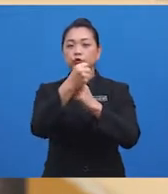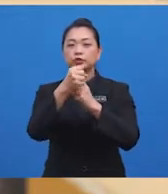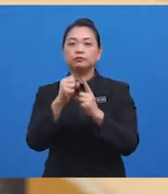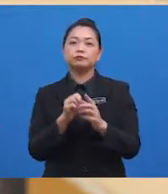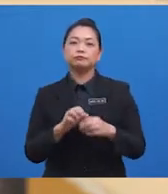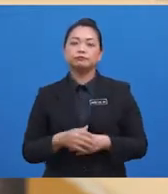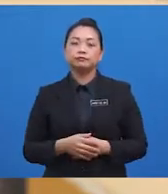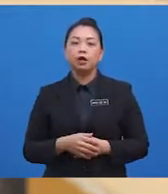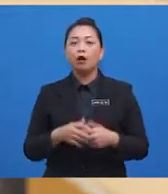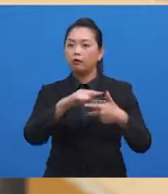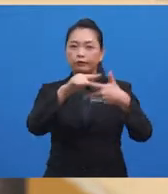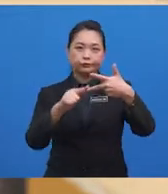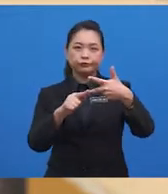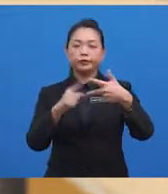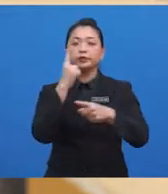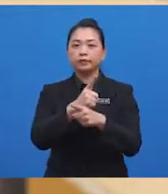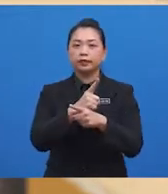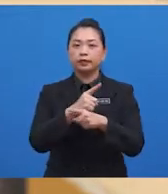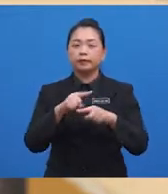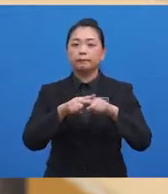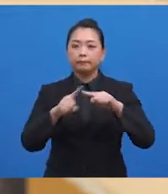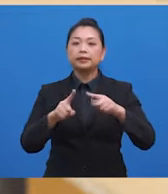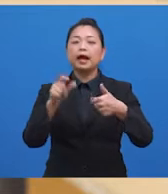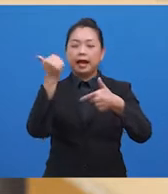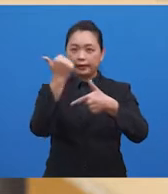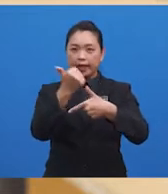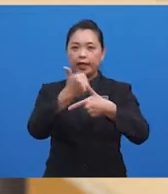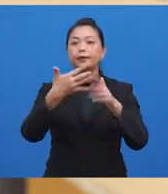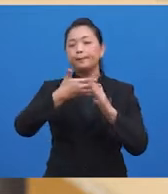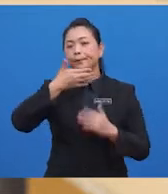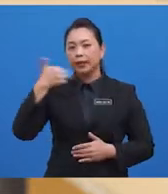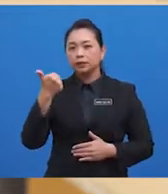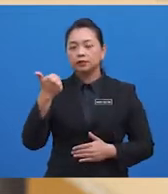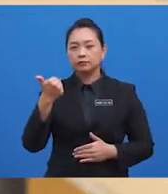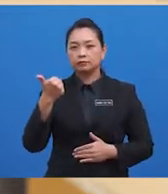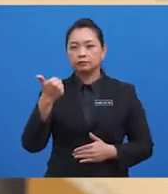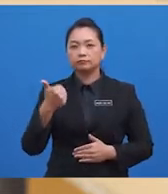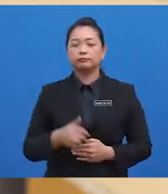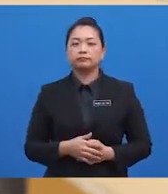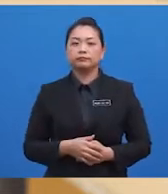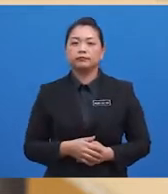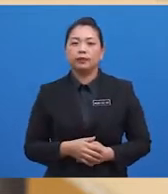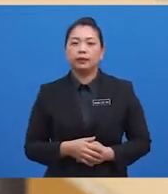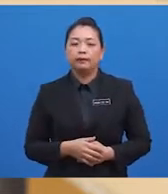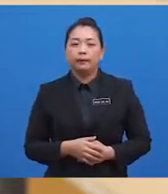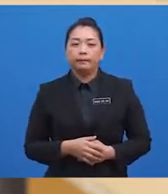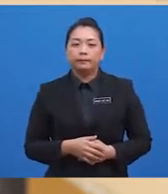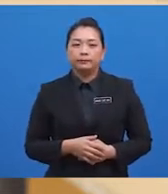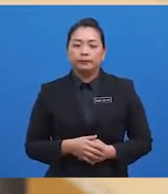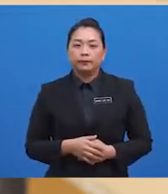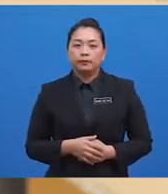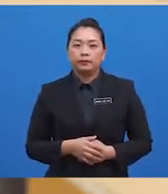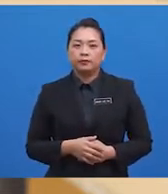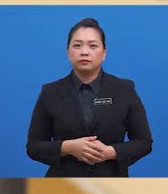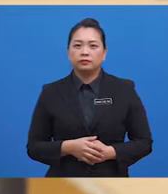answers are correct in terms of content, but answer A better define the message within the text and feature a more academic